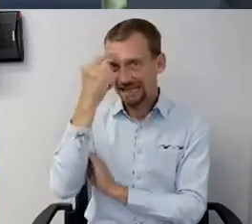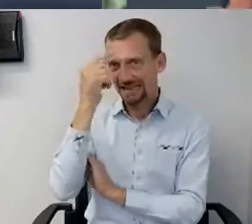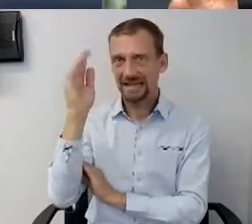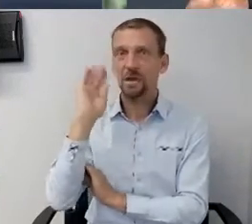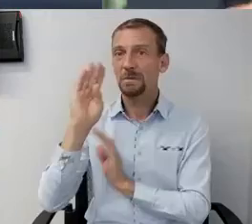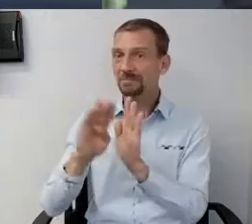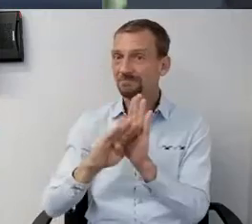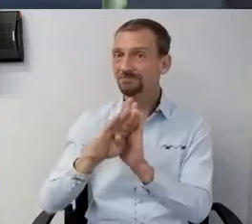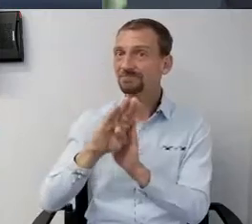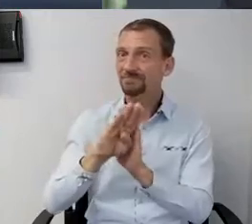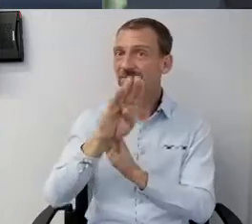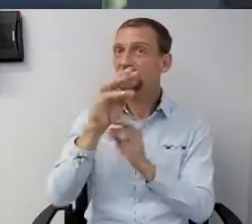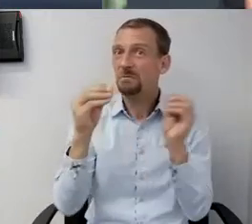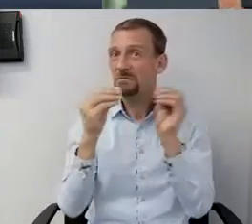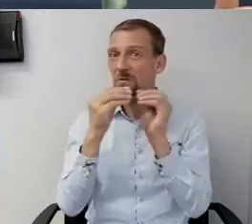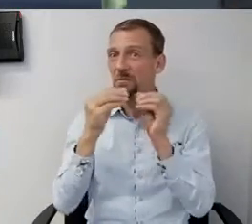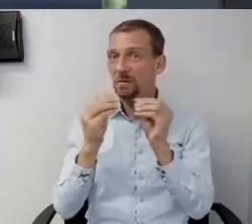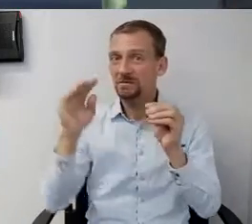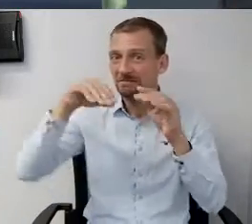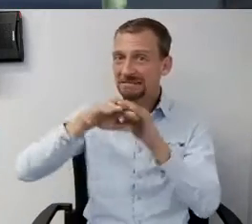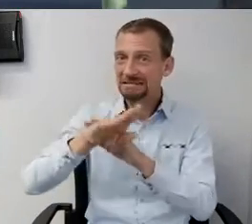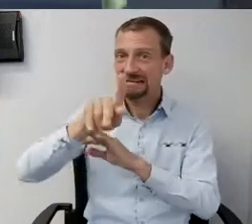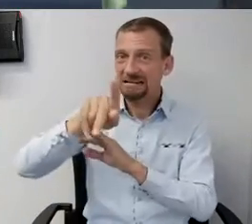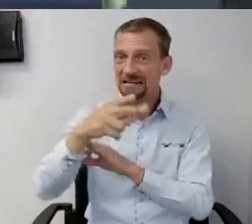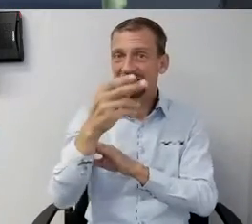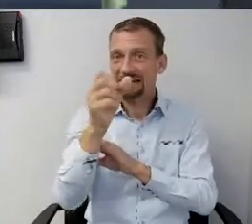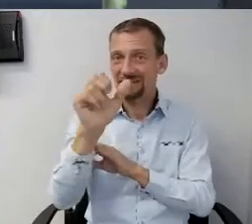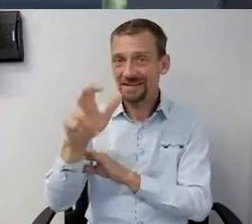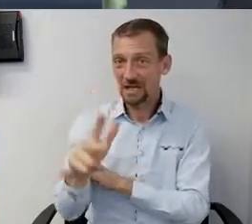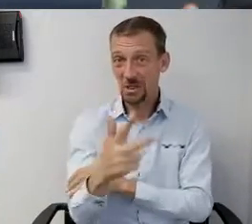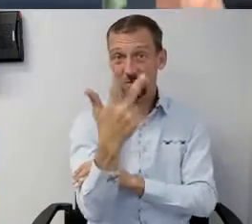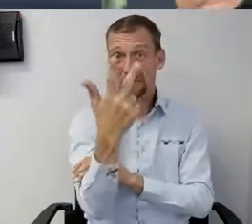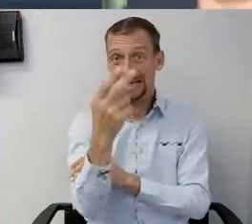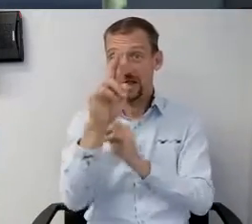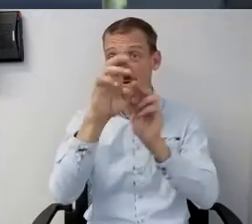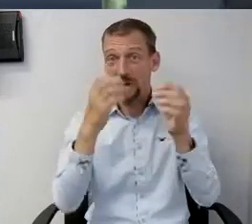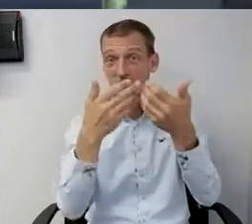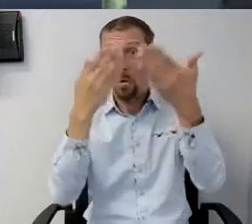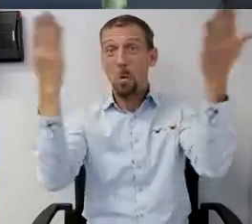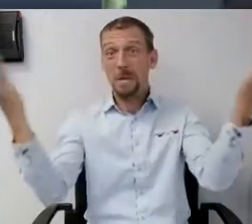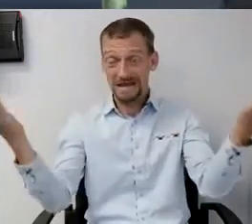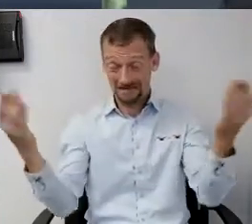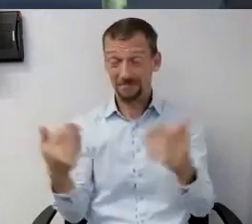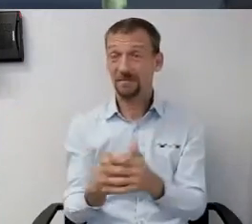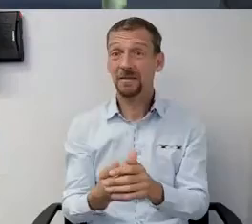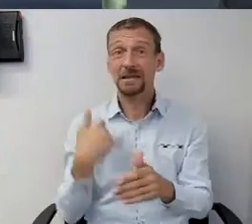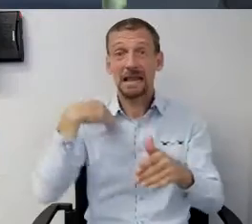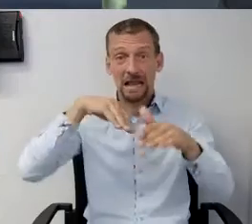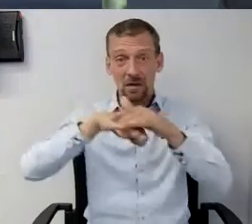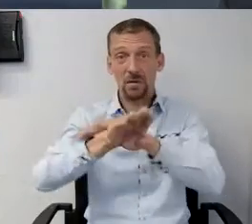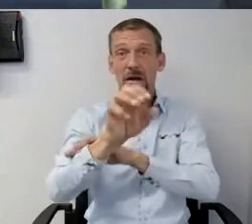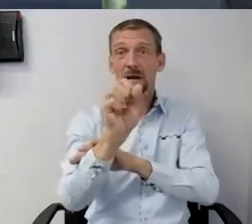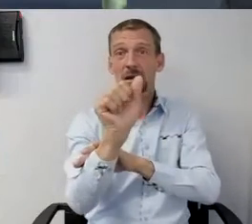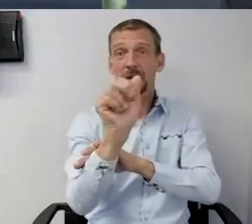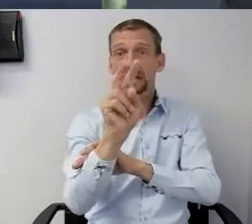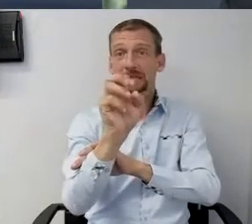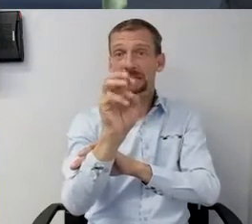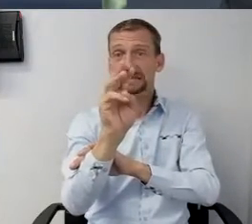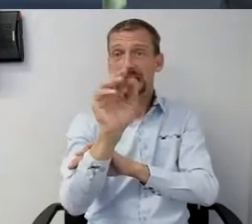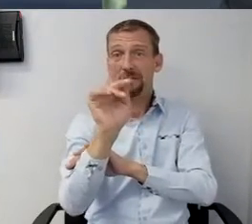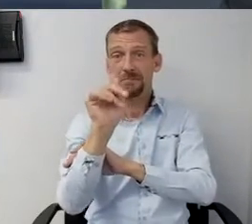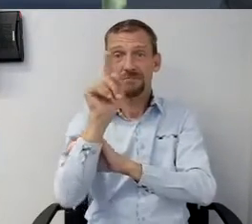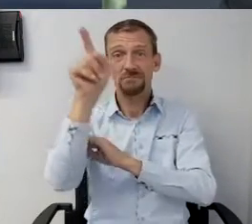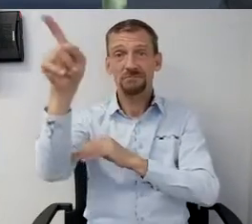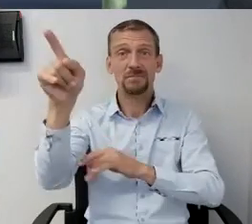as we've moved into phase three of the reopening. I went into Save Mark the other day where masks